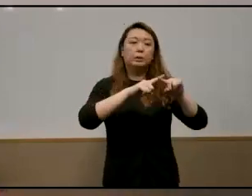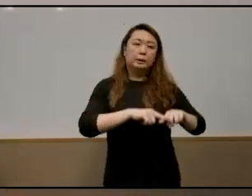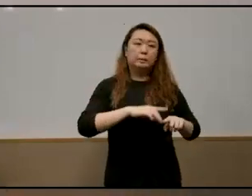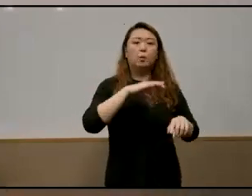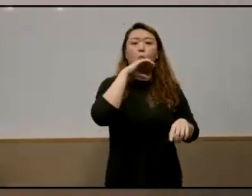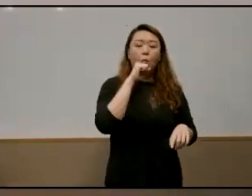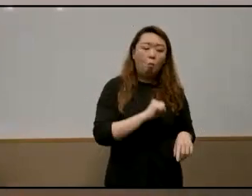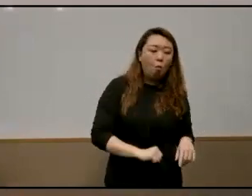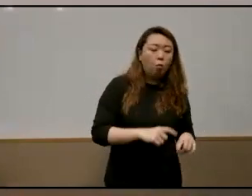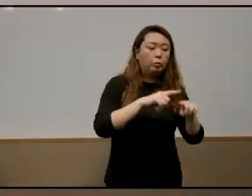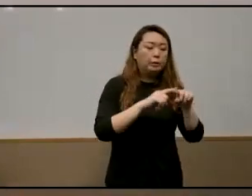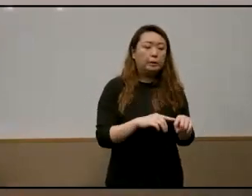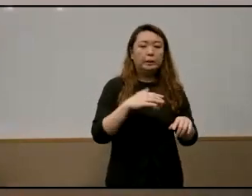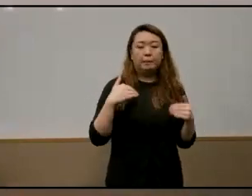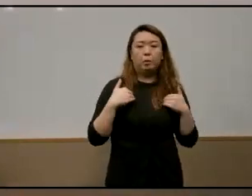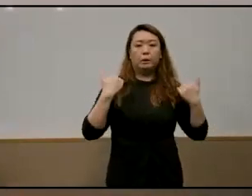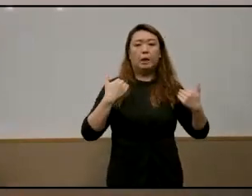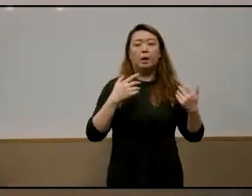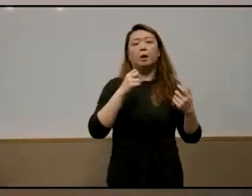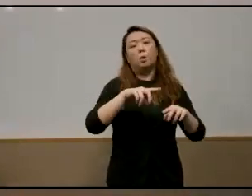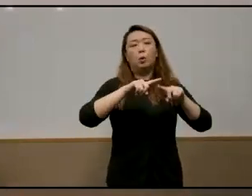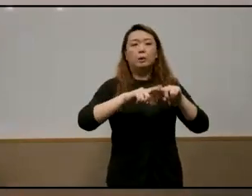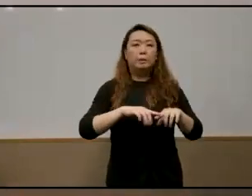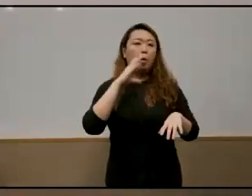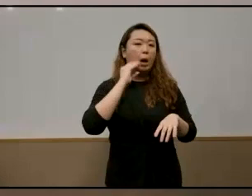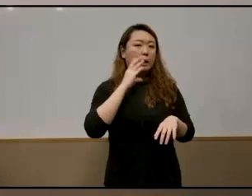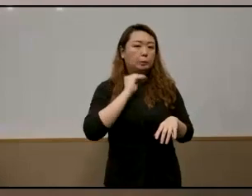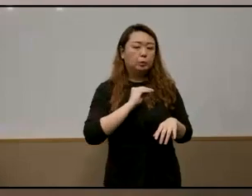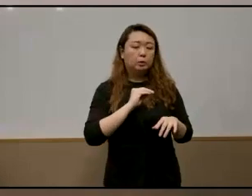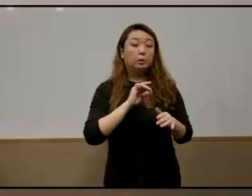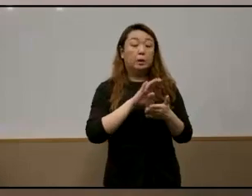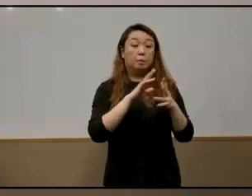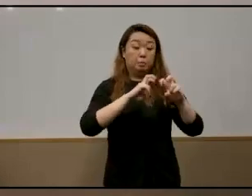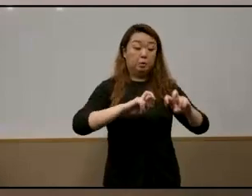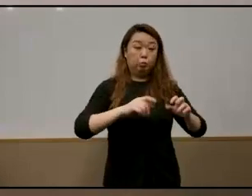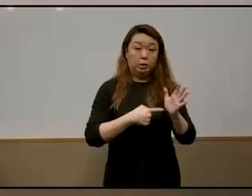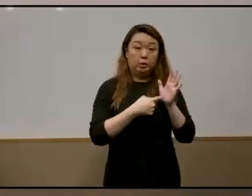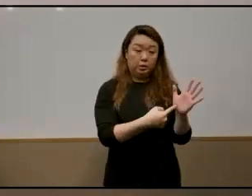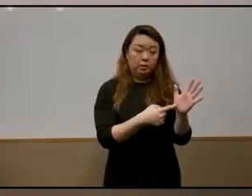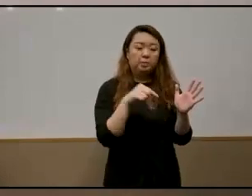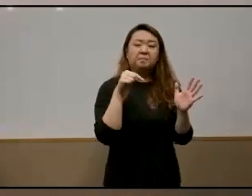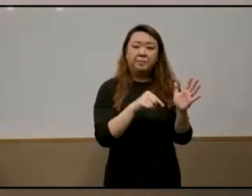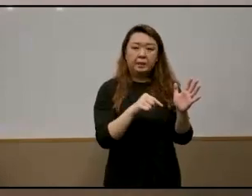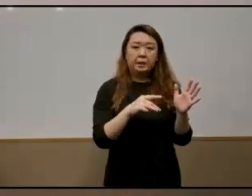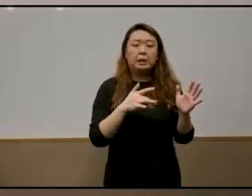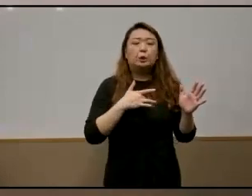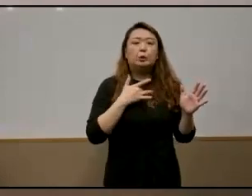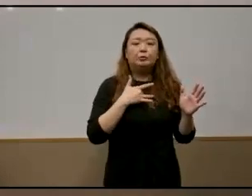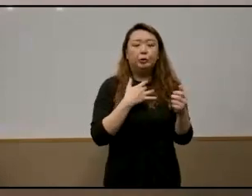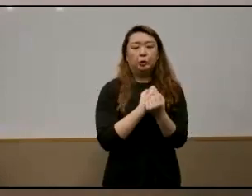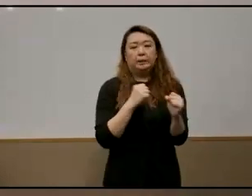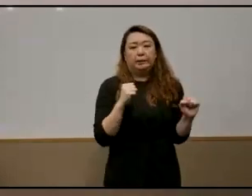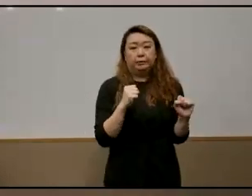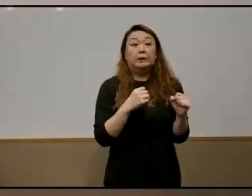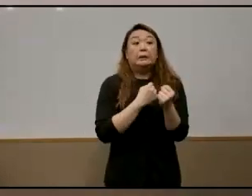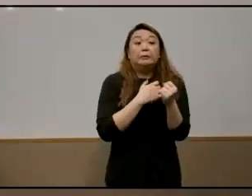in our childhood in tough seasons of our lives and as my research suggests it's a precondition for feeling safe and supported to take up